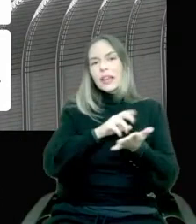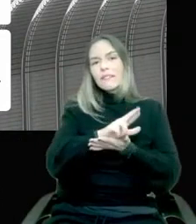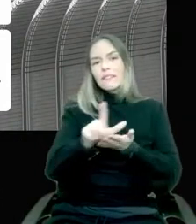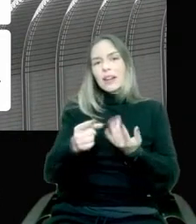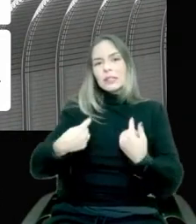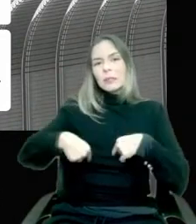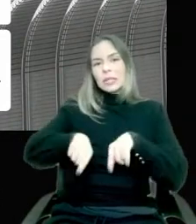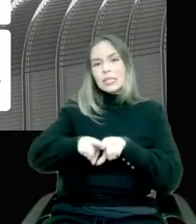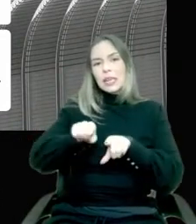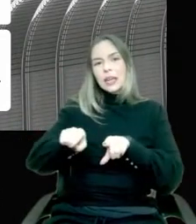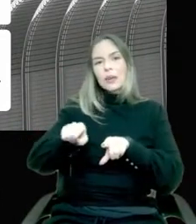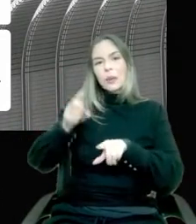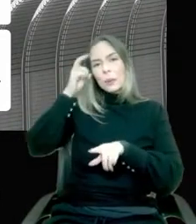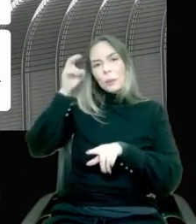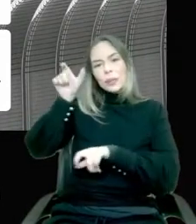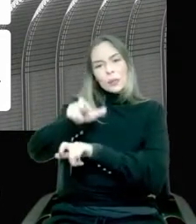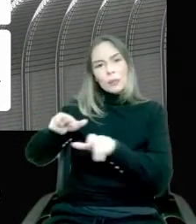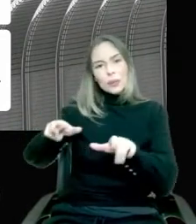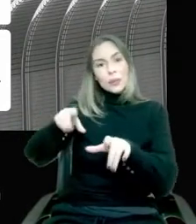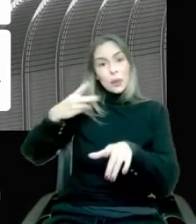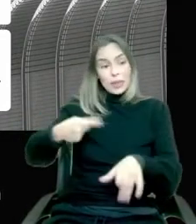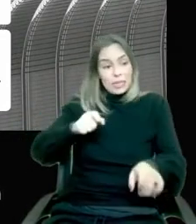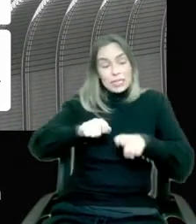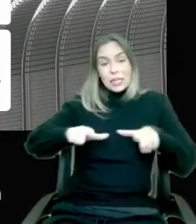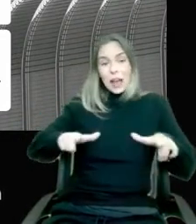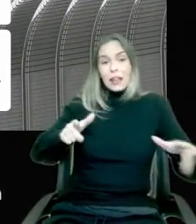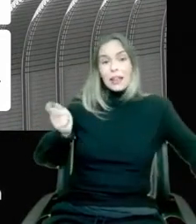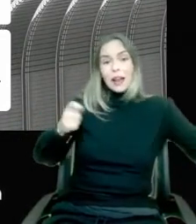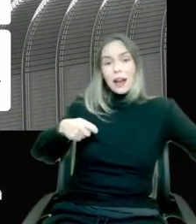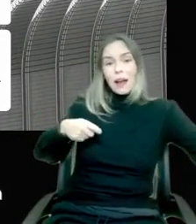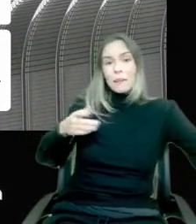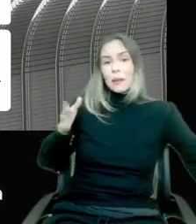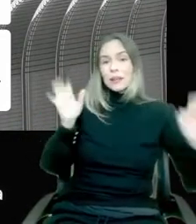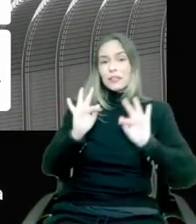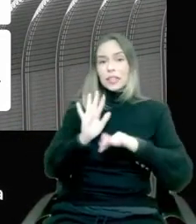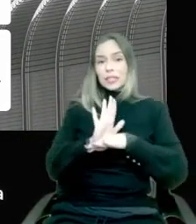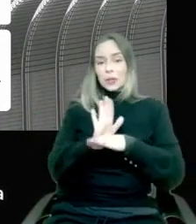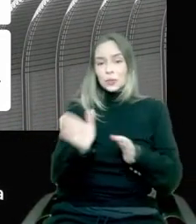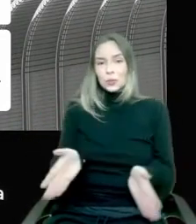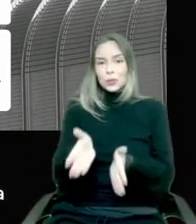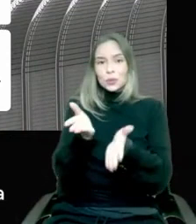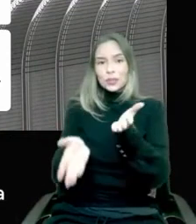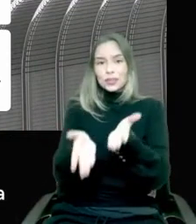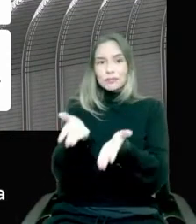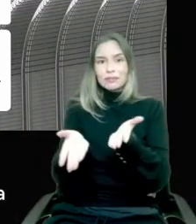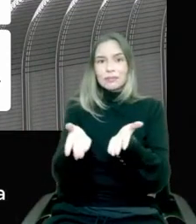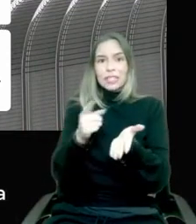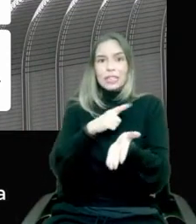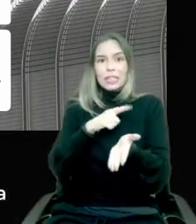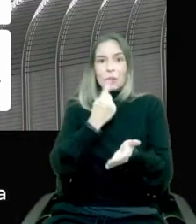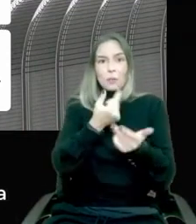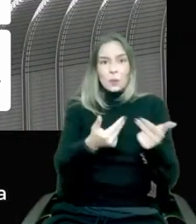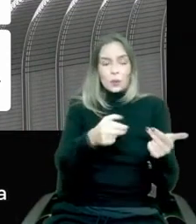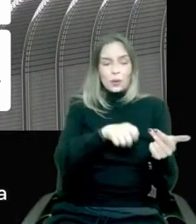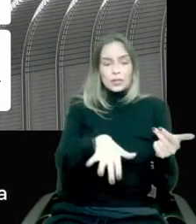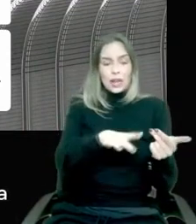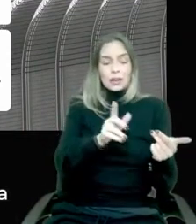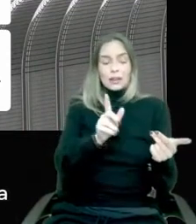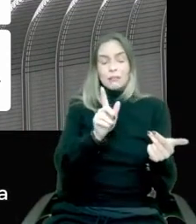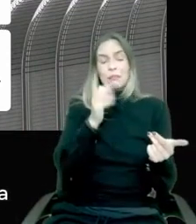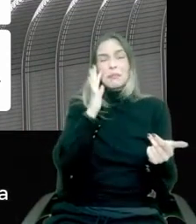smart people in this room that will help you to get there. So those are the areas that I would think that we have. And then finally,